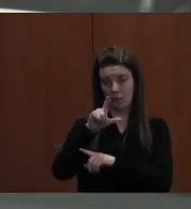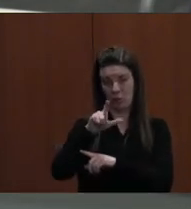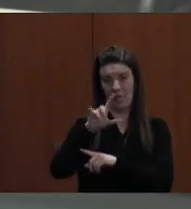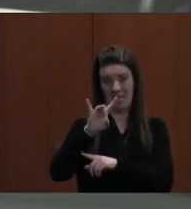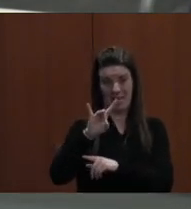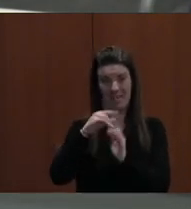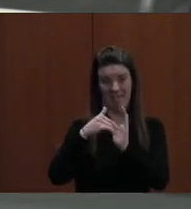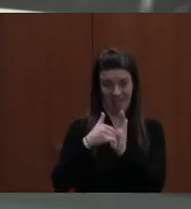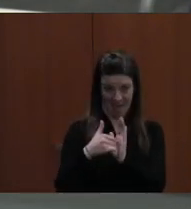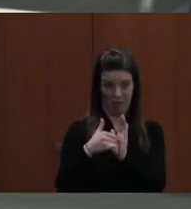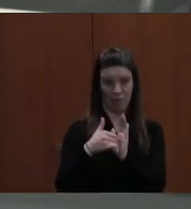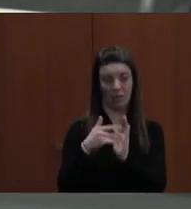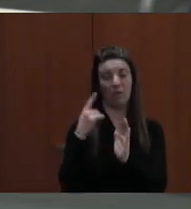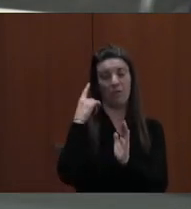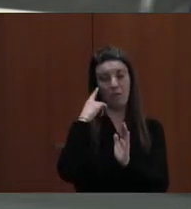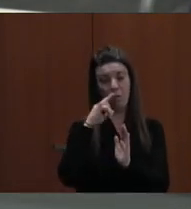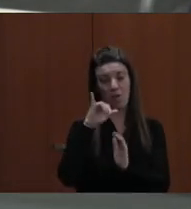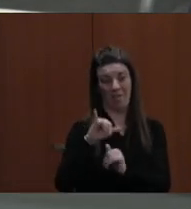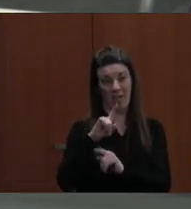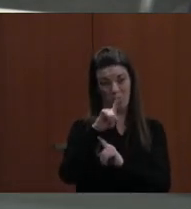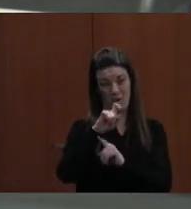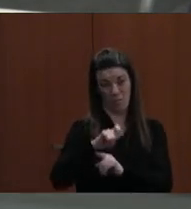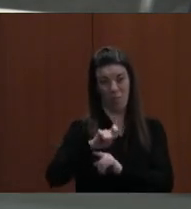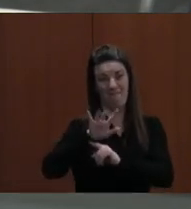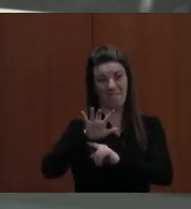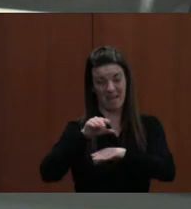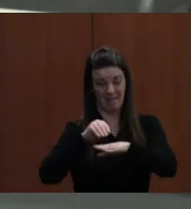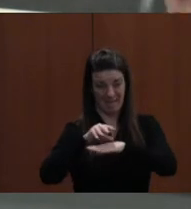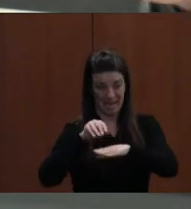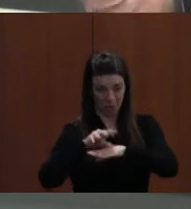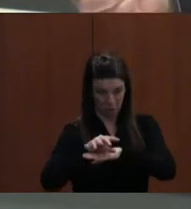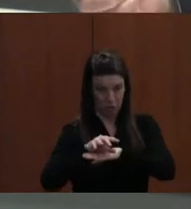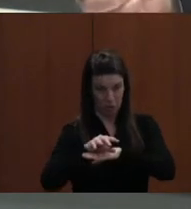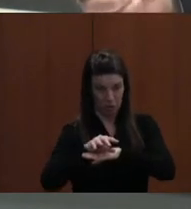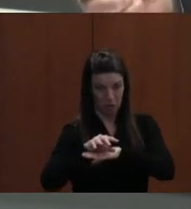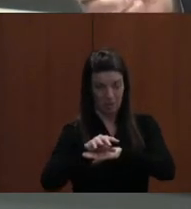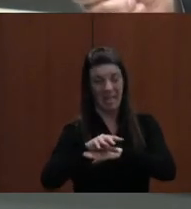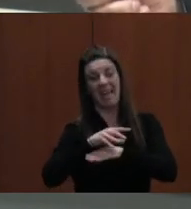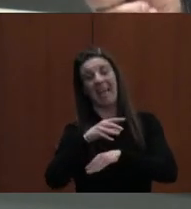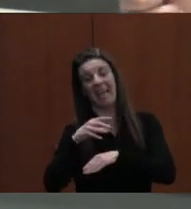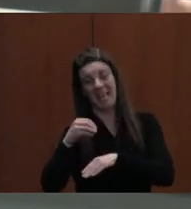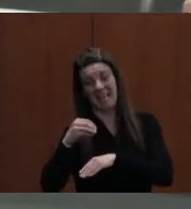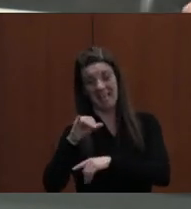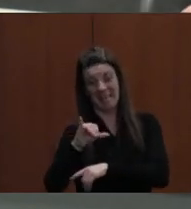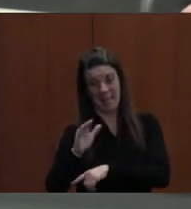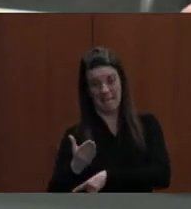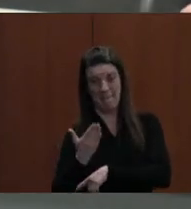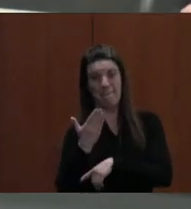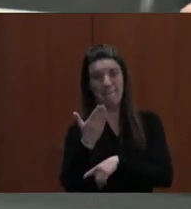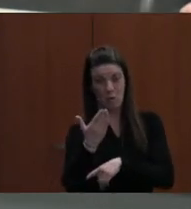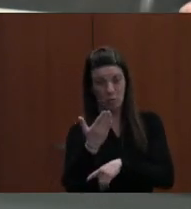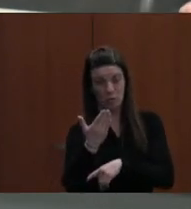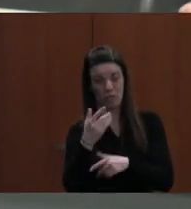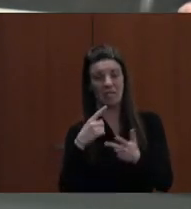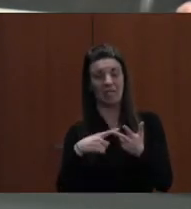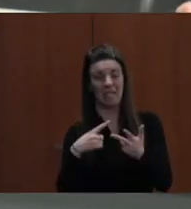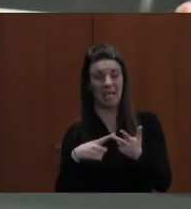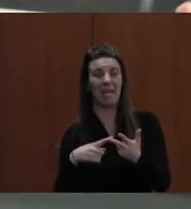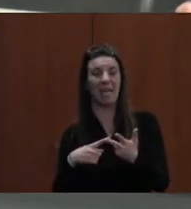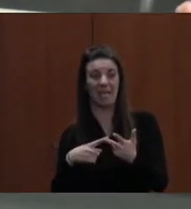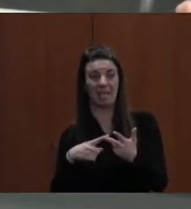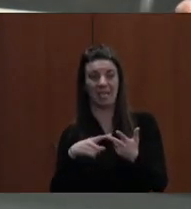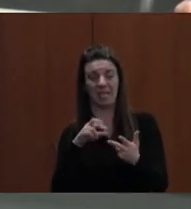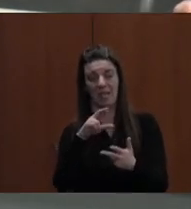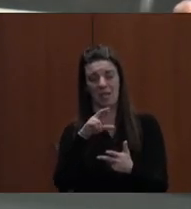FOR THE ADDITIONAL COUNCIL AND A HALF PLUS THIS MOTION YOU HAVE IN FRONT OF YOU AND THE RESOURCE POOL MOTION, AND